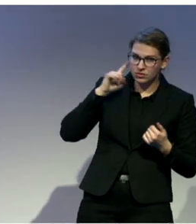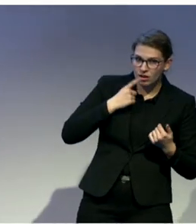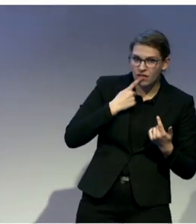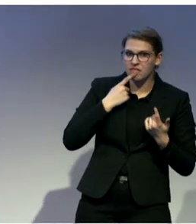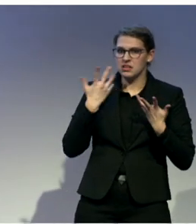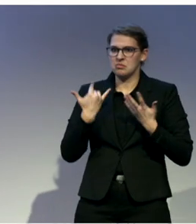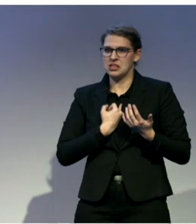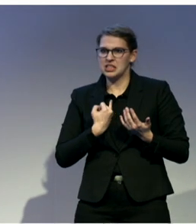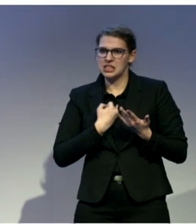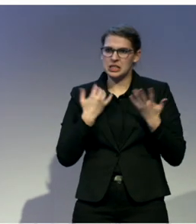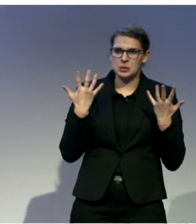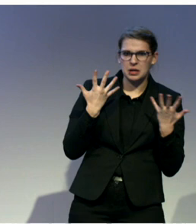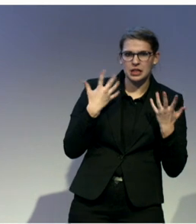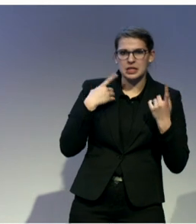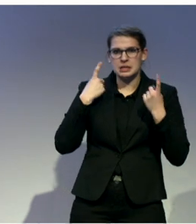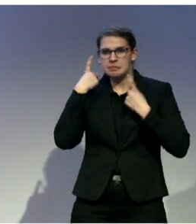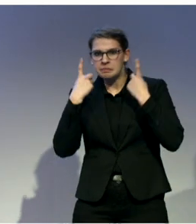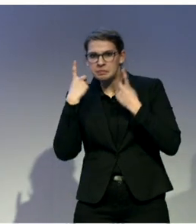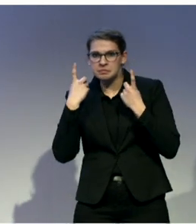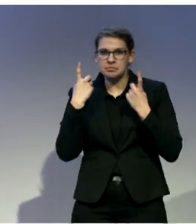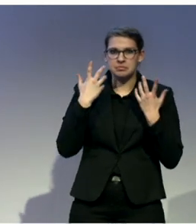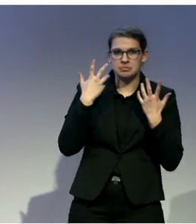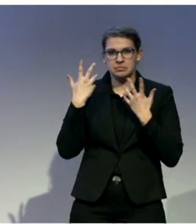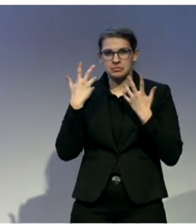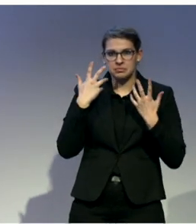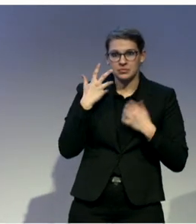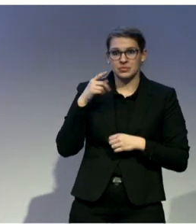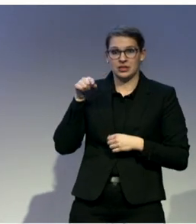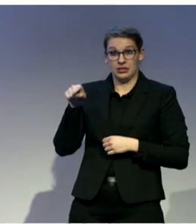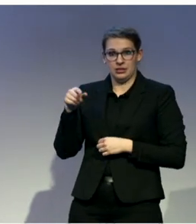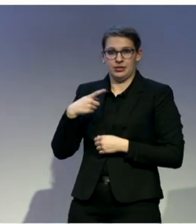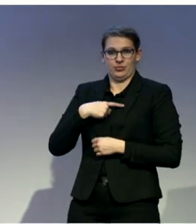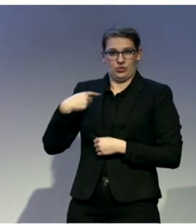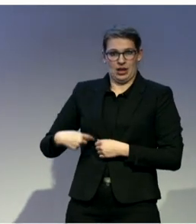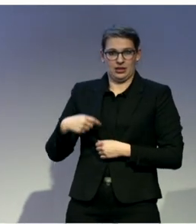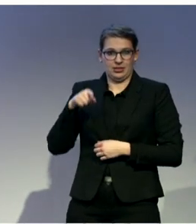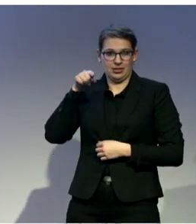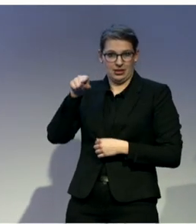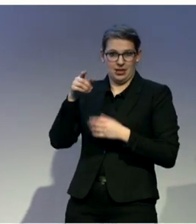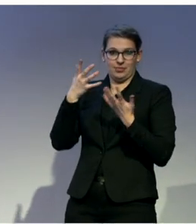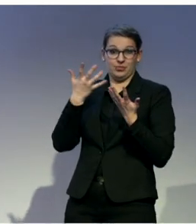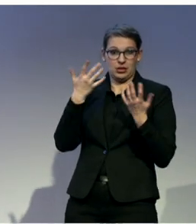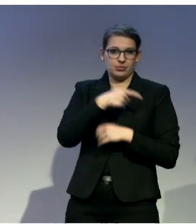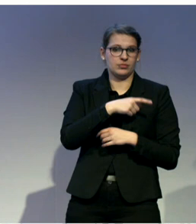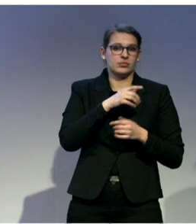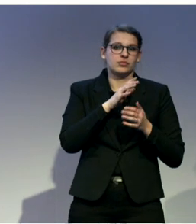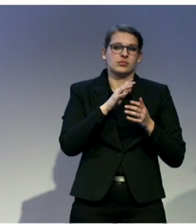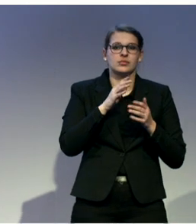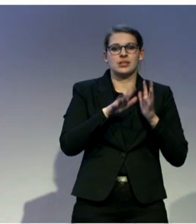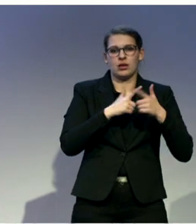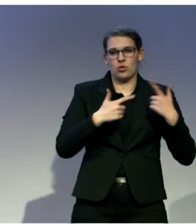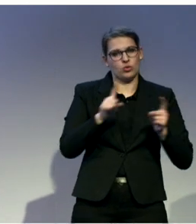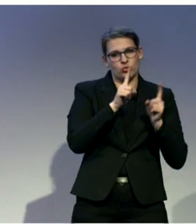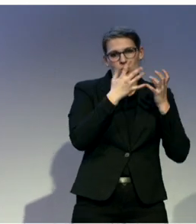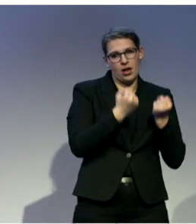language is not standardized in the provinces of China. So developing standards for interpreter training programs has